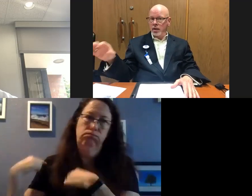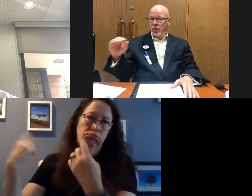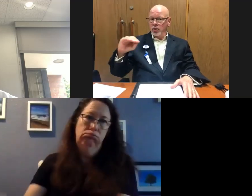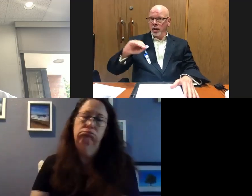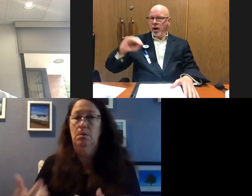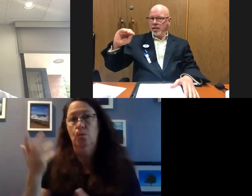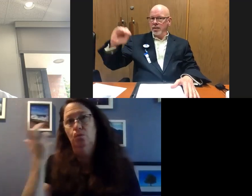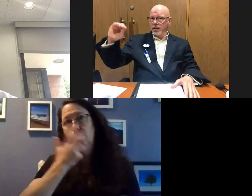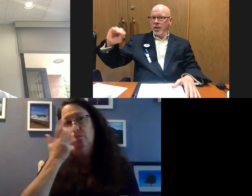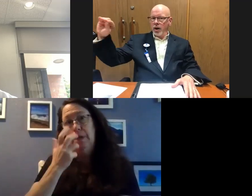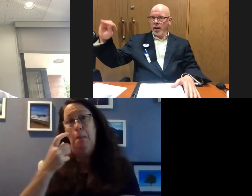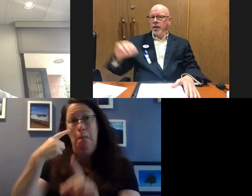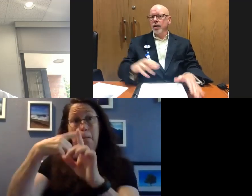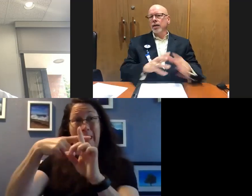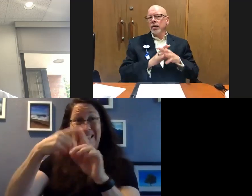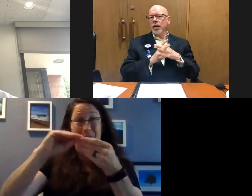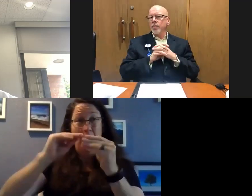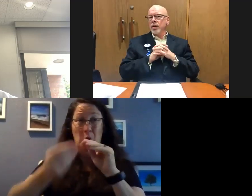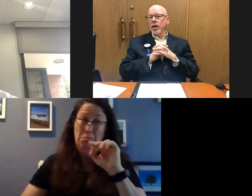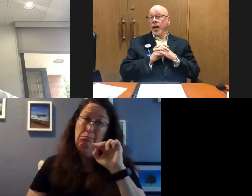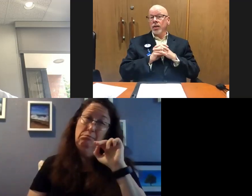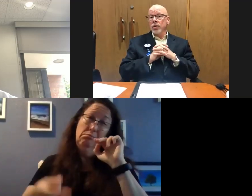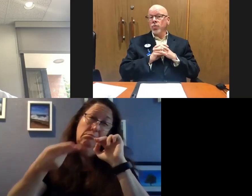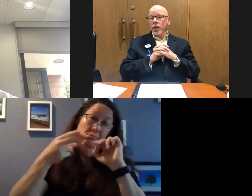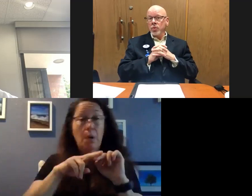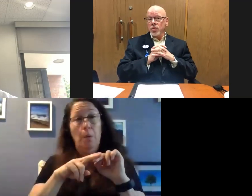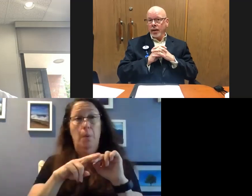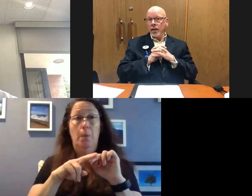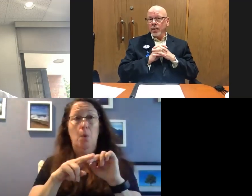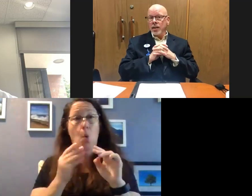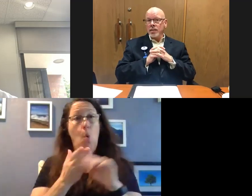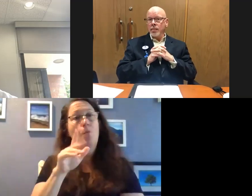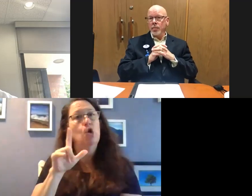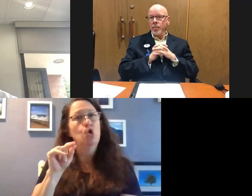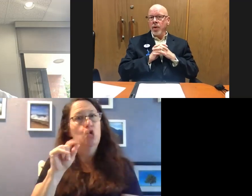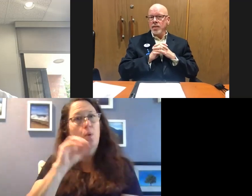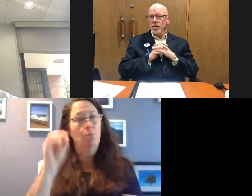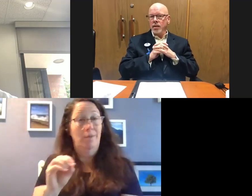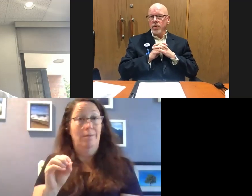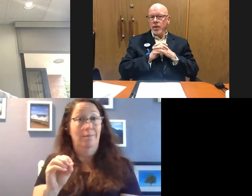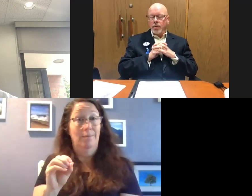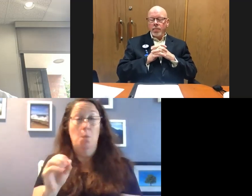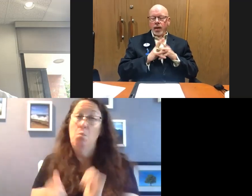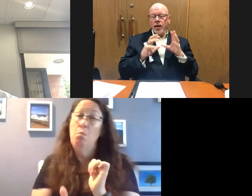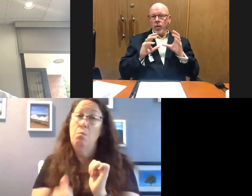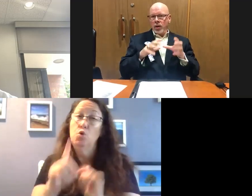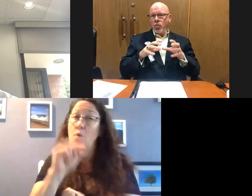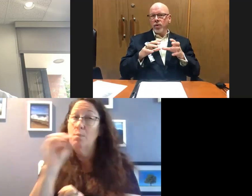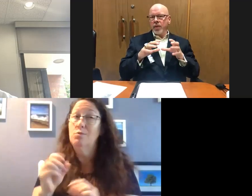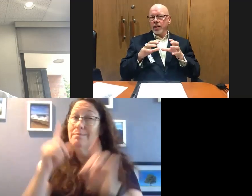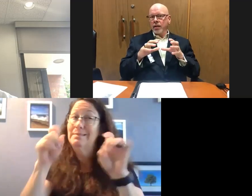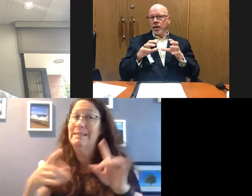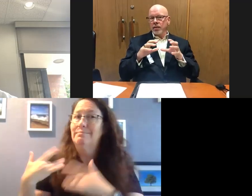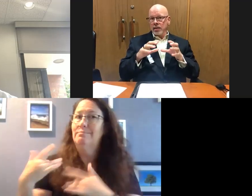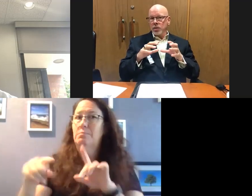this. And we've seen our positivity rate climb again to over 20% for the test coming back positive. Now we know